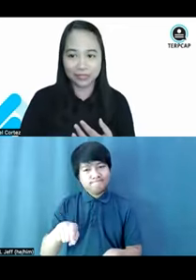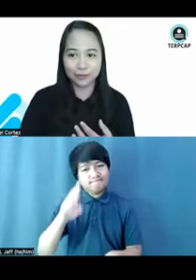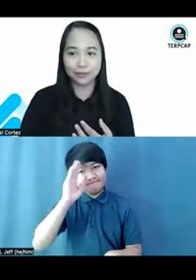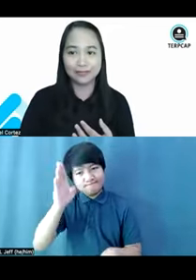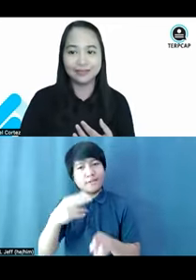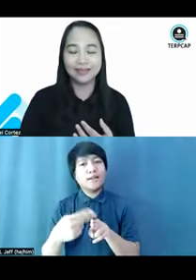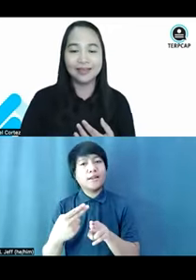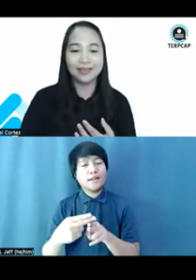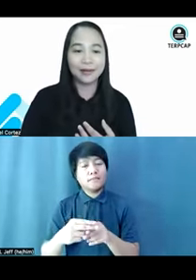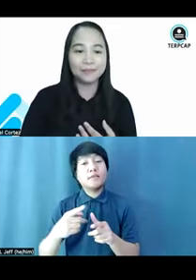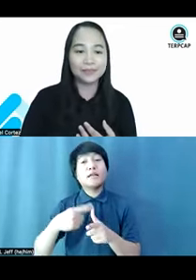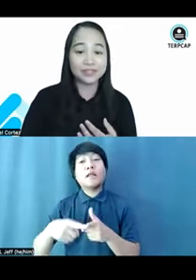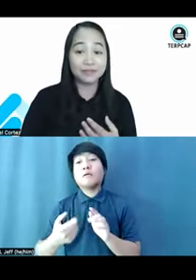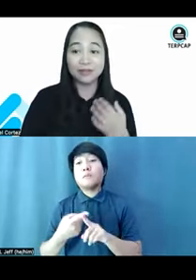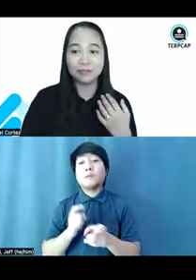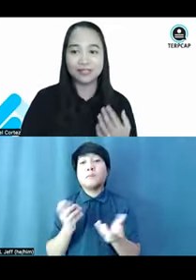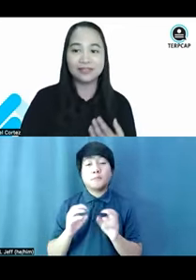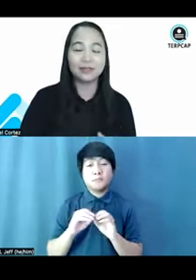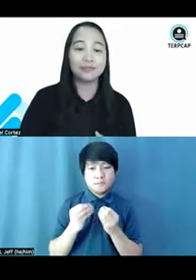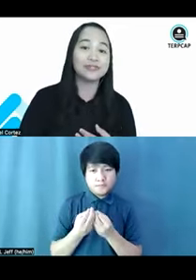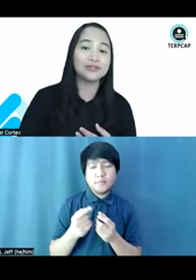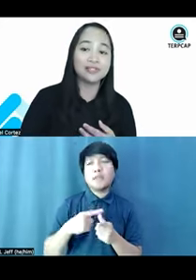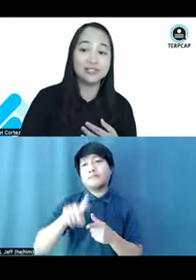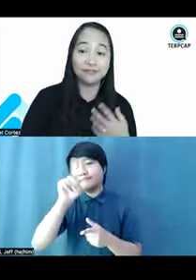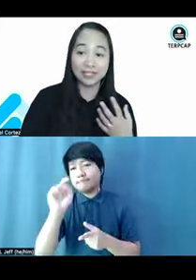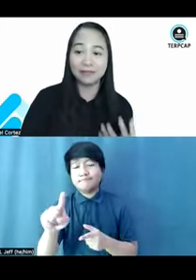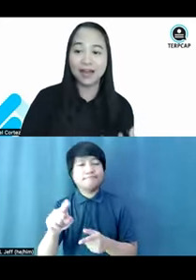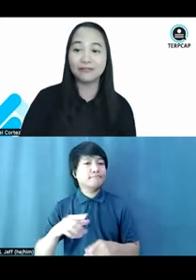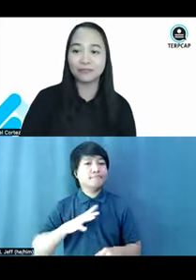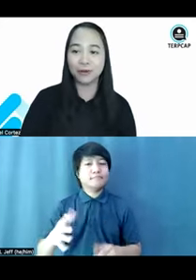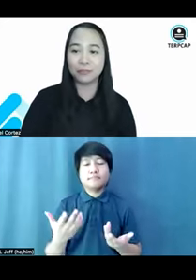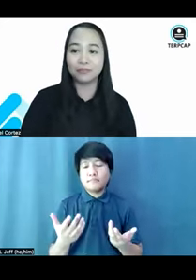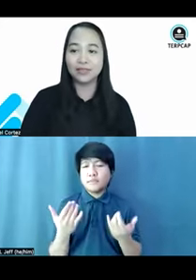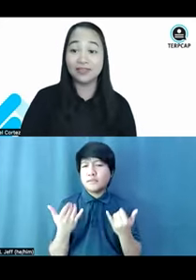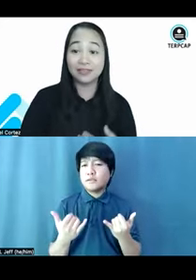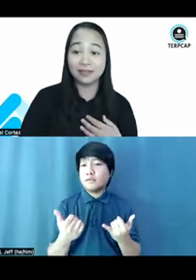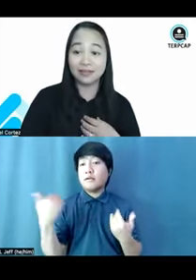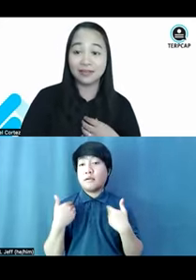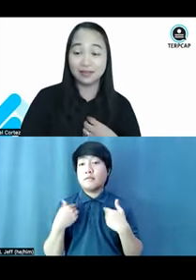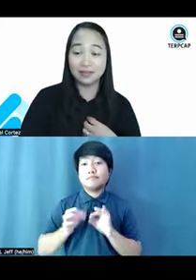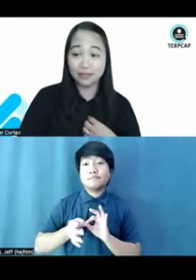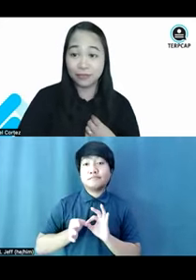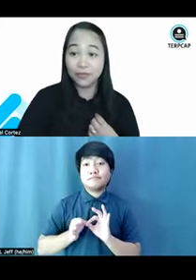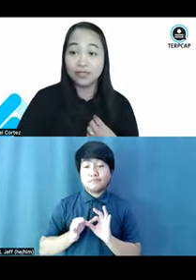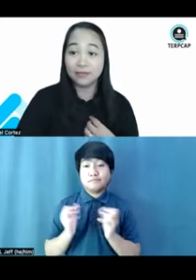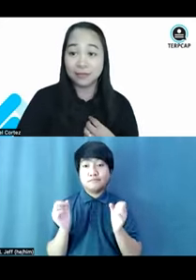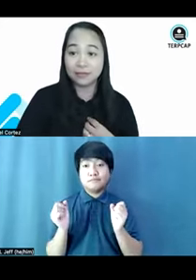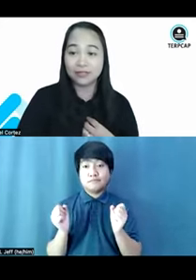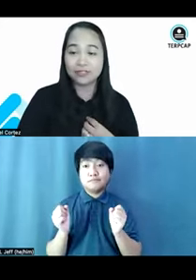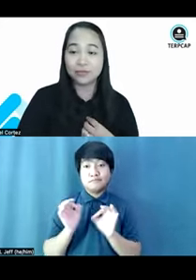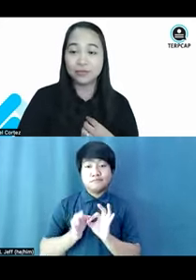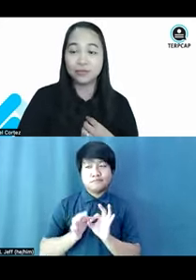interpretation. It's very important that we also receive feedback from the community